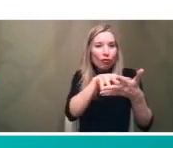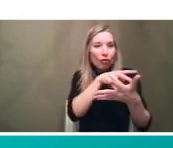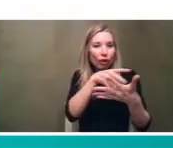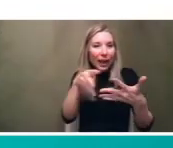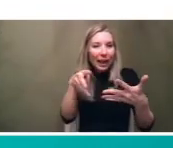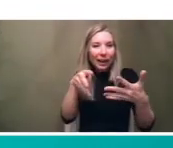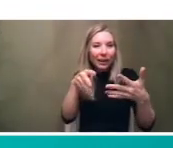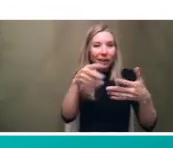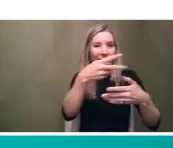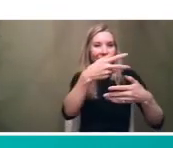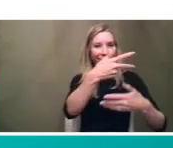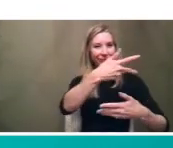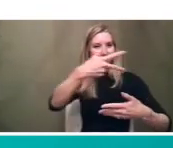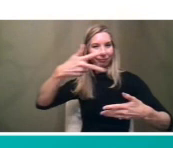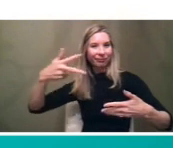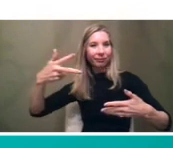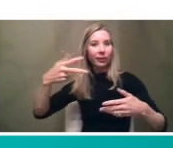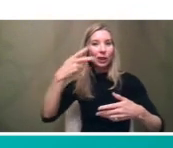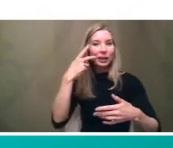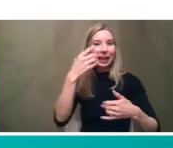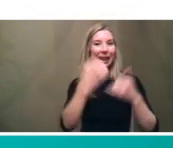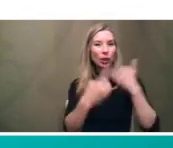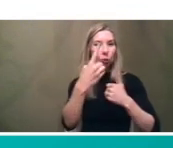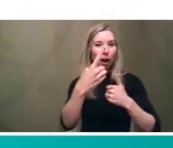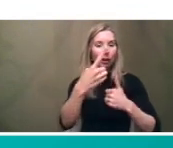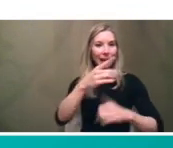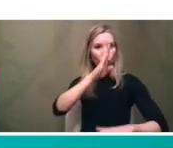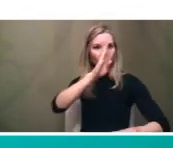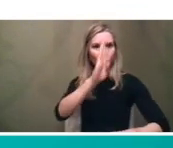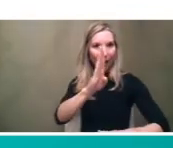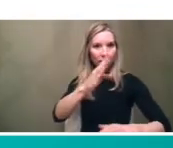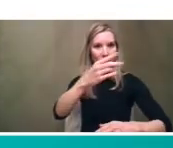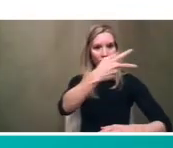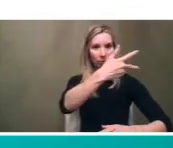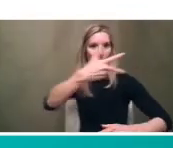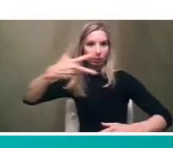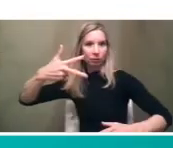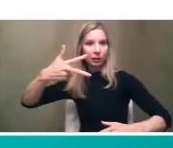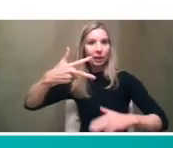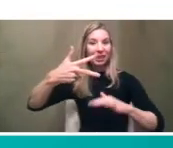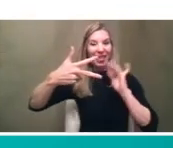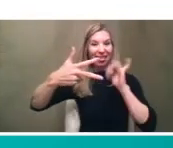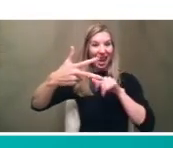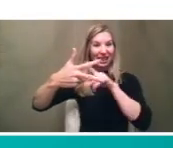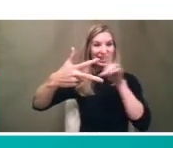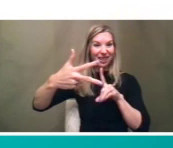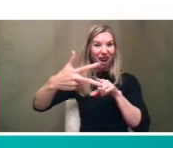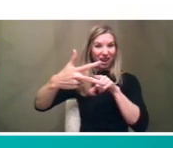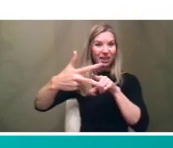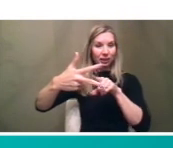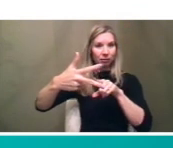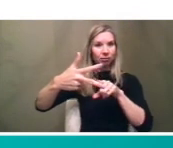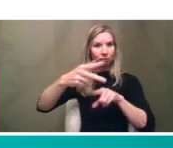the different colored lines and you'll see that each of those lines is is straight and so that was a very deliberate design um characteristic that septa was